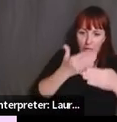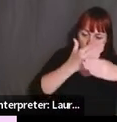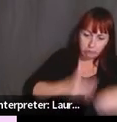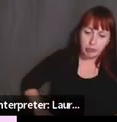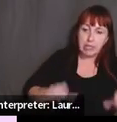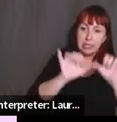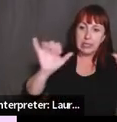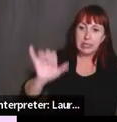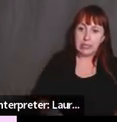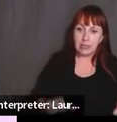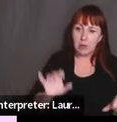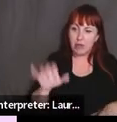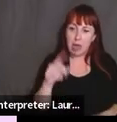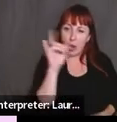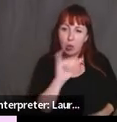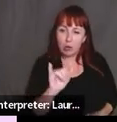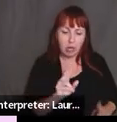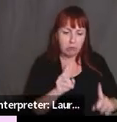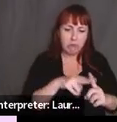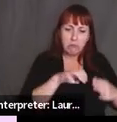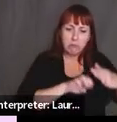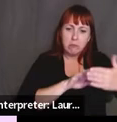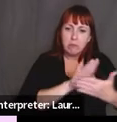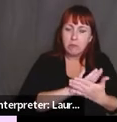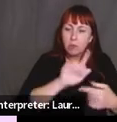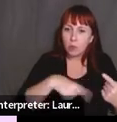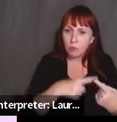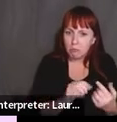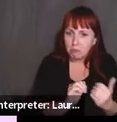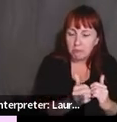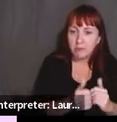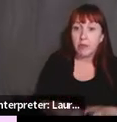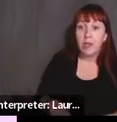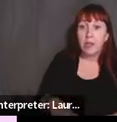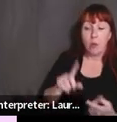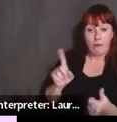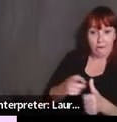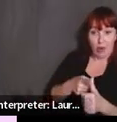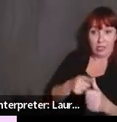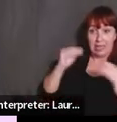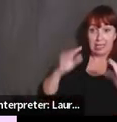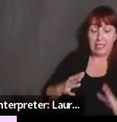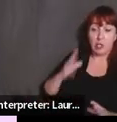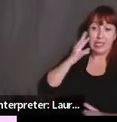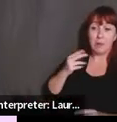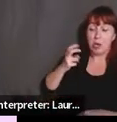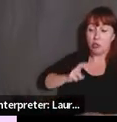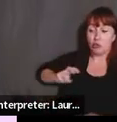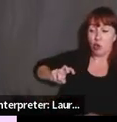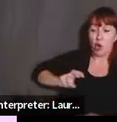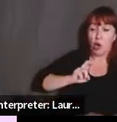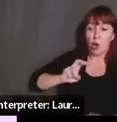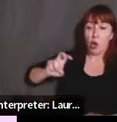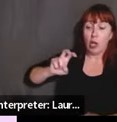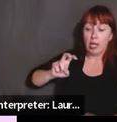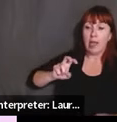like in elementary school? First, when the teacher has traveled this road up to the end and they are ready to